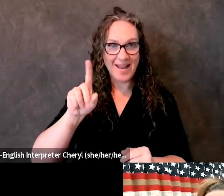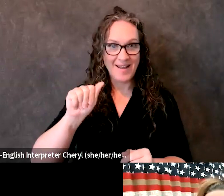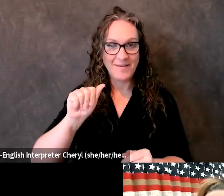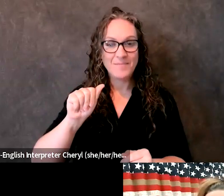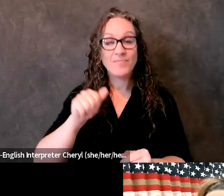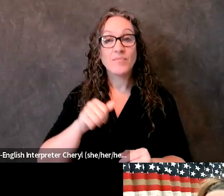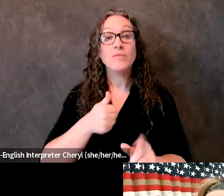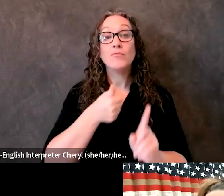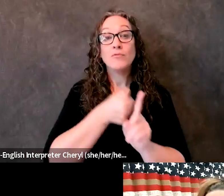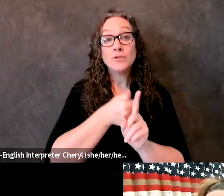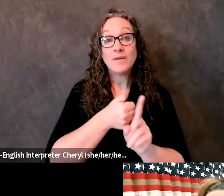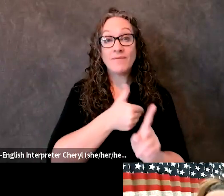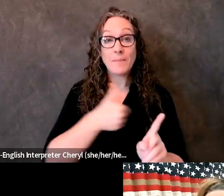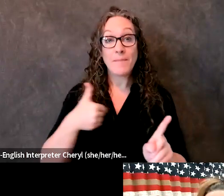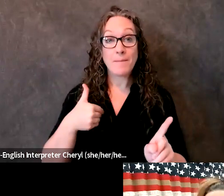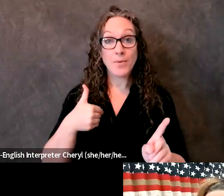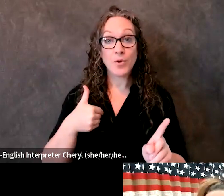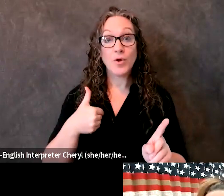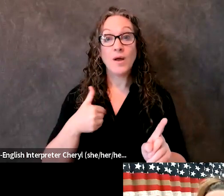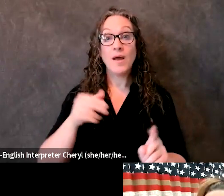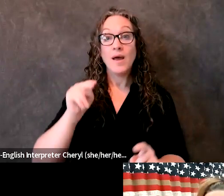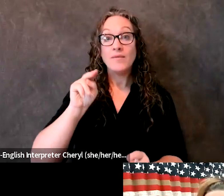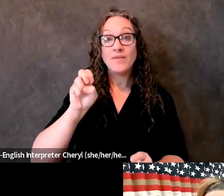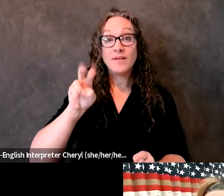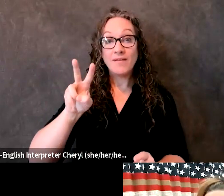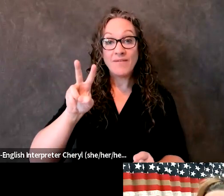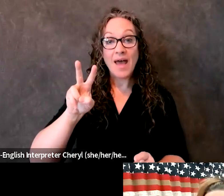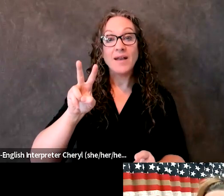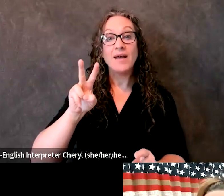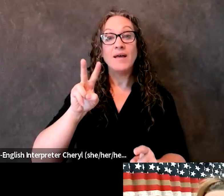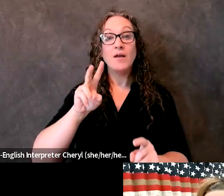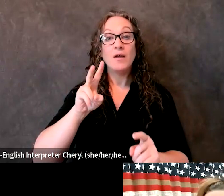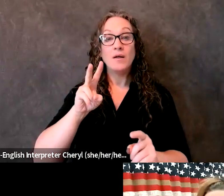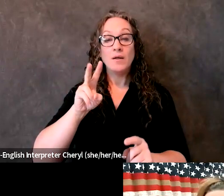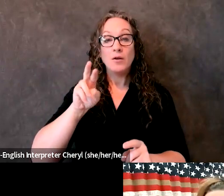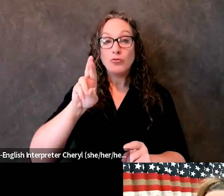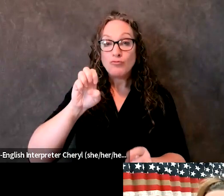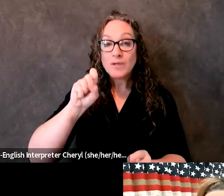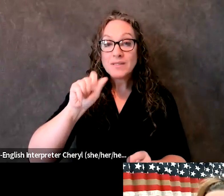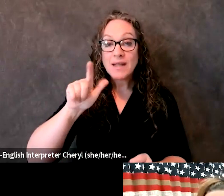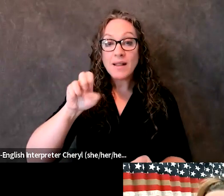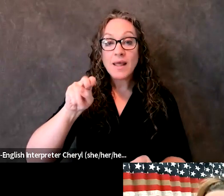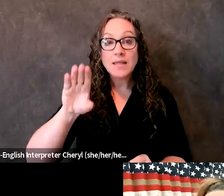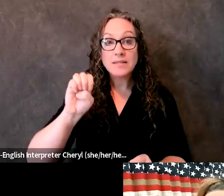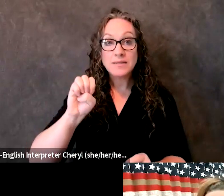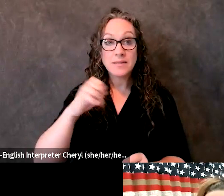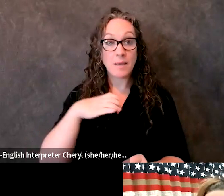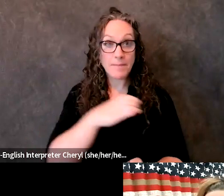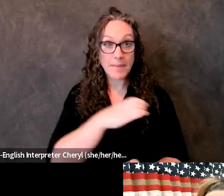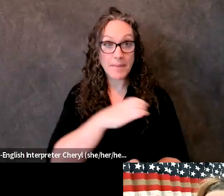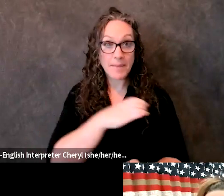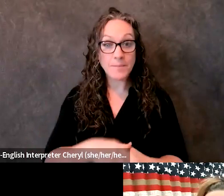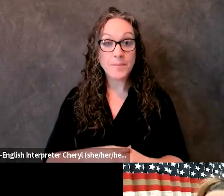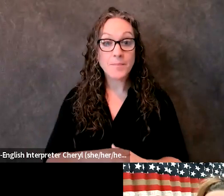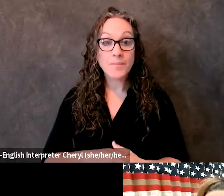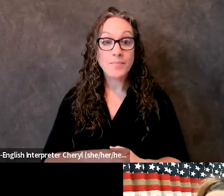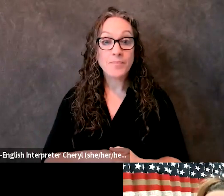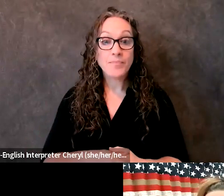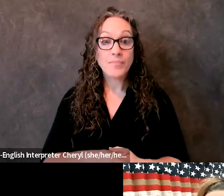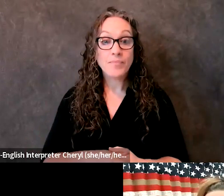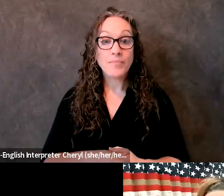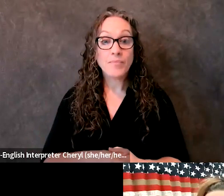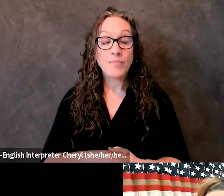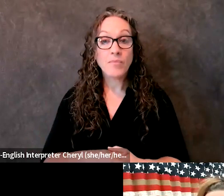She's a member of the Nevada Resilience Advisory Committee. And while there, she